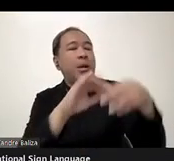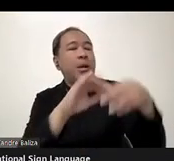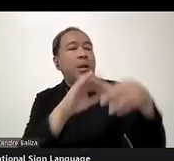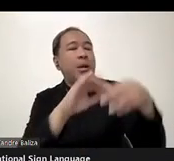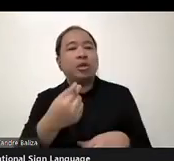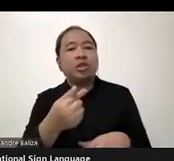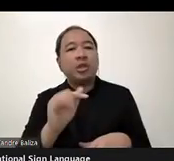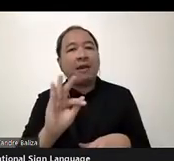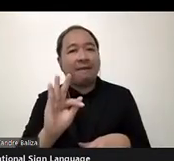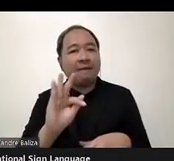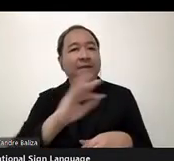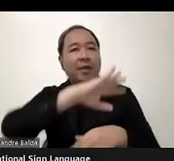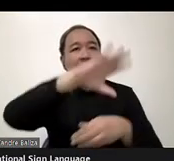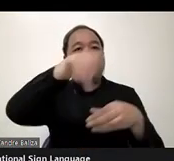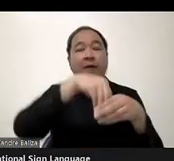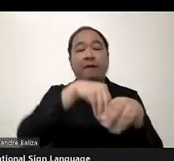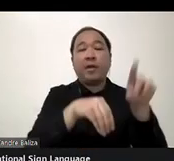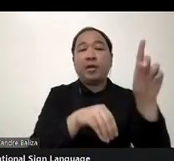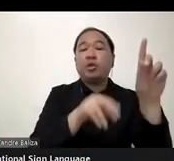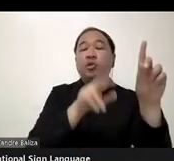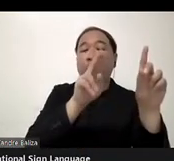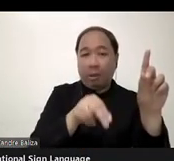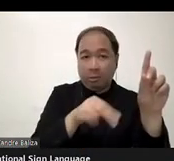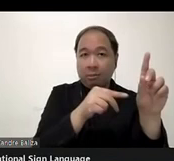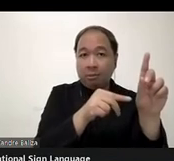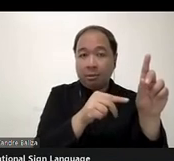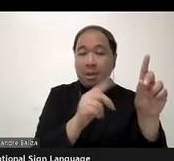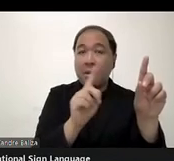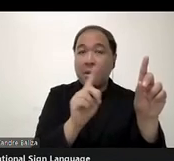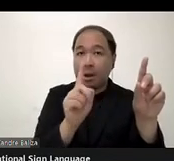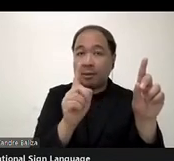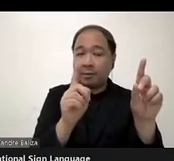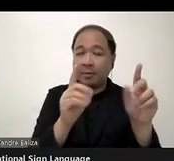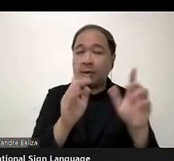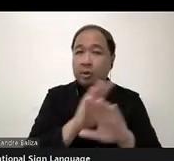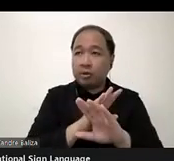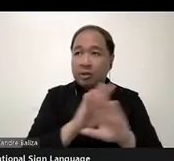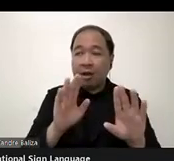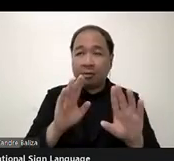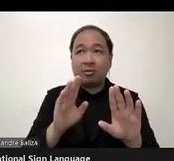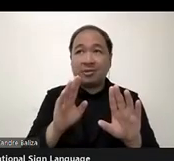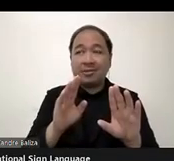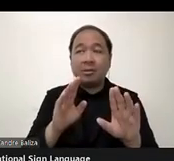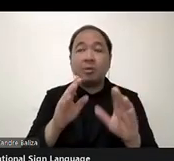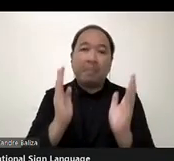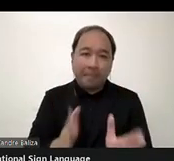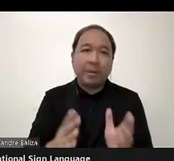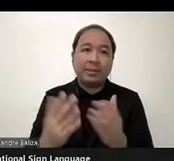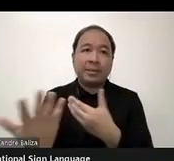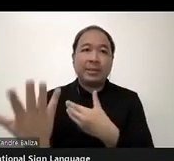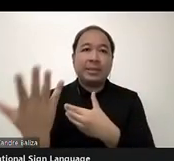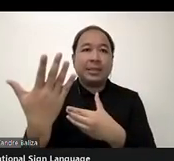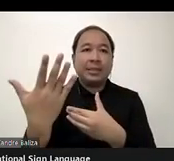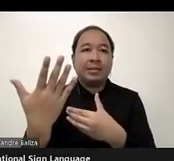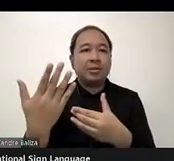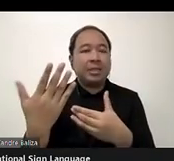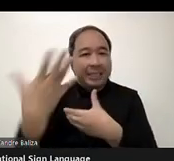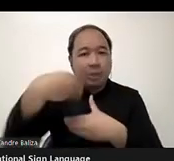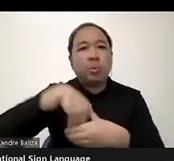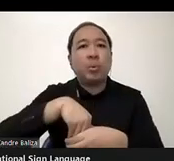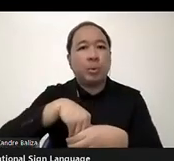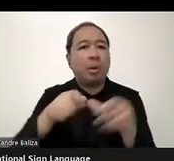sure that we don't not include people. So we work to with the coalition with the